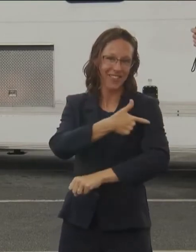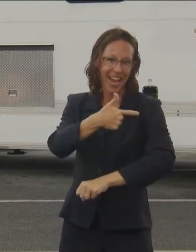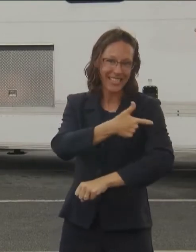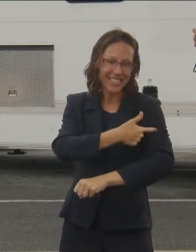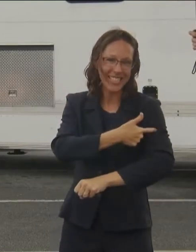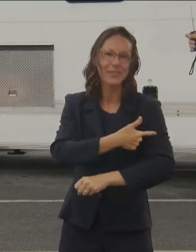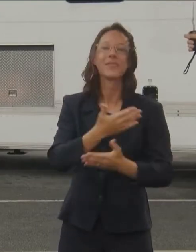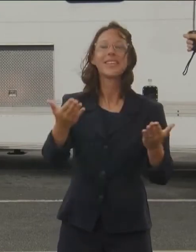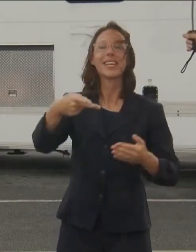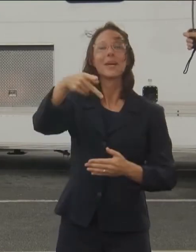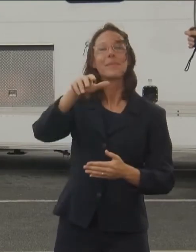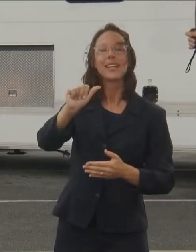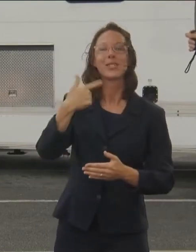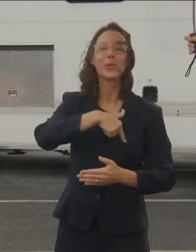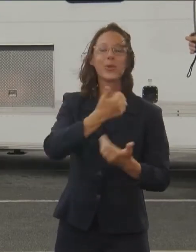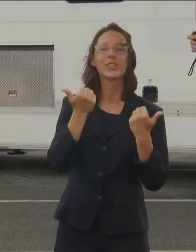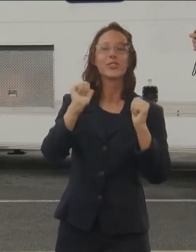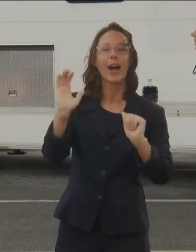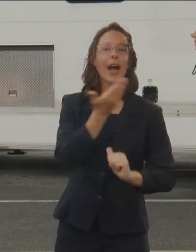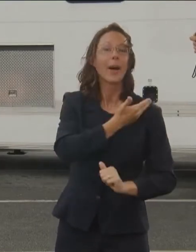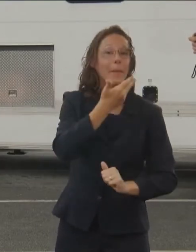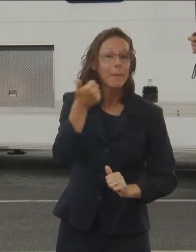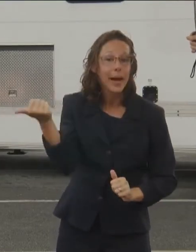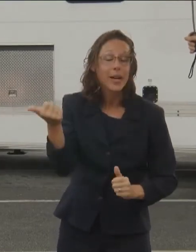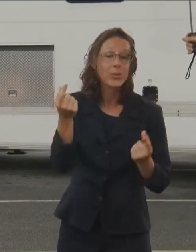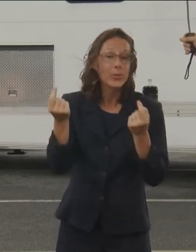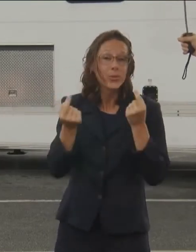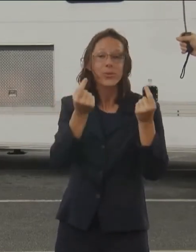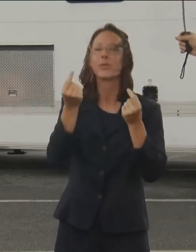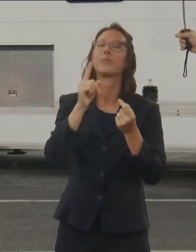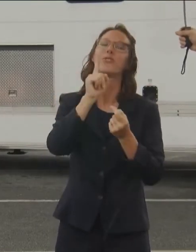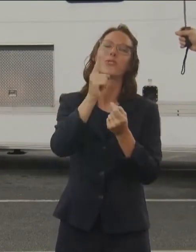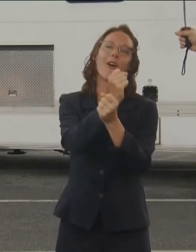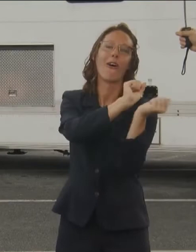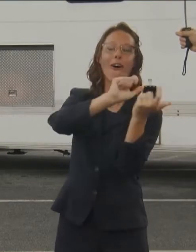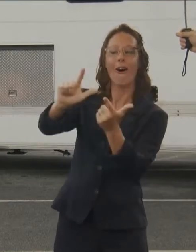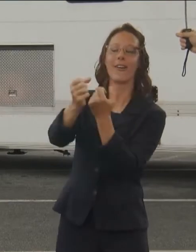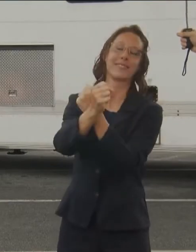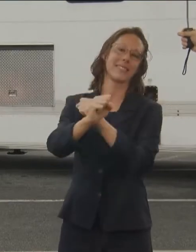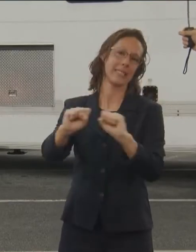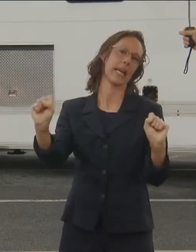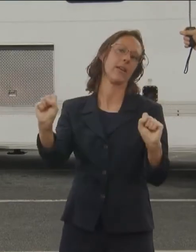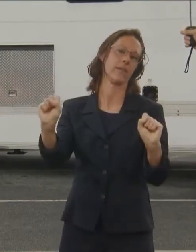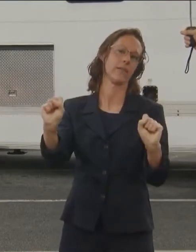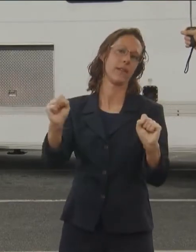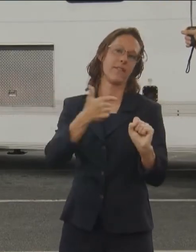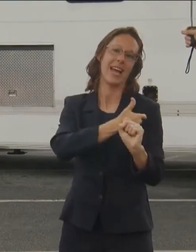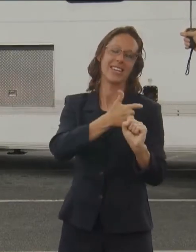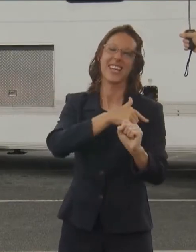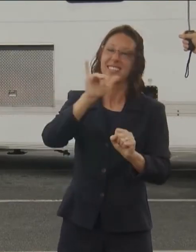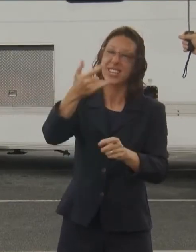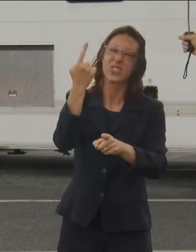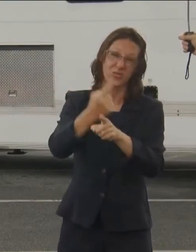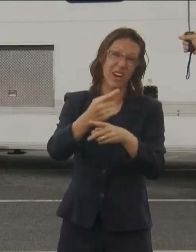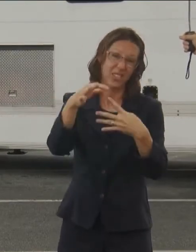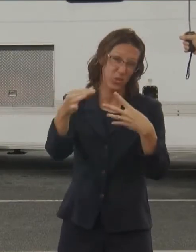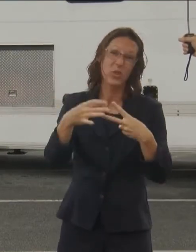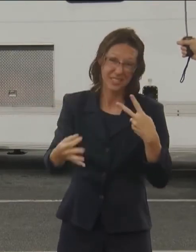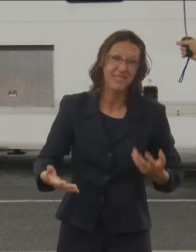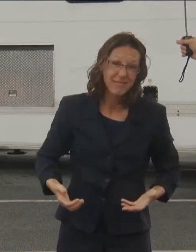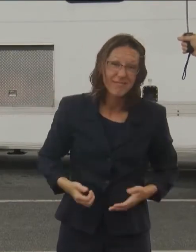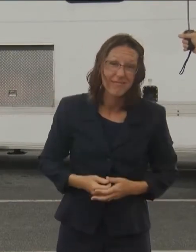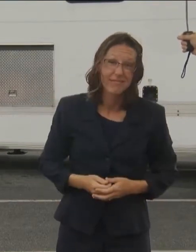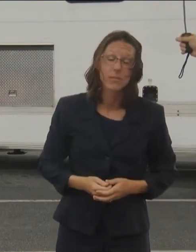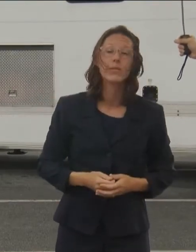Pennsylvania, we're trying to make sure that we keep everyone safe by getting the vaccine. It's the right thing to do. If you